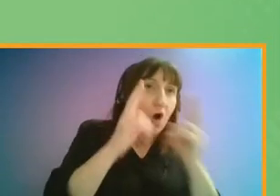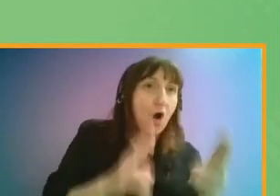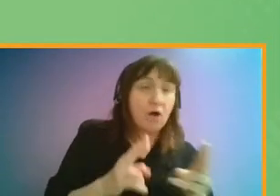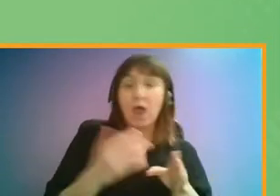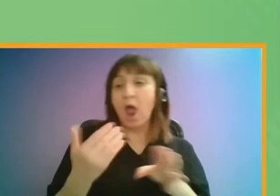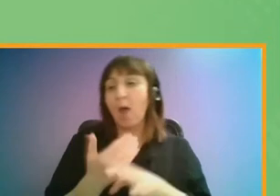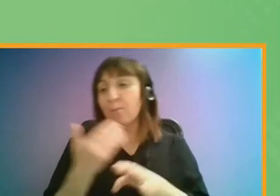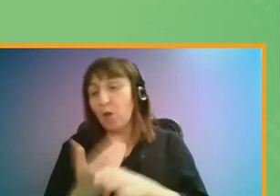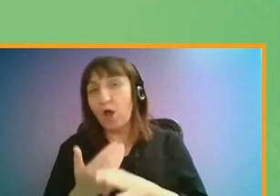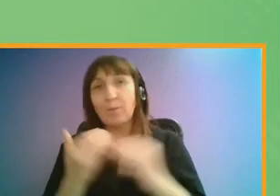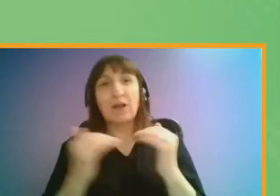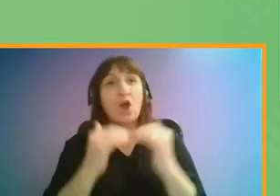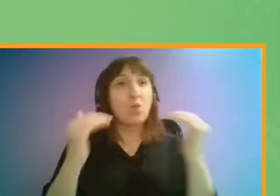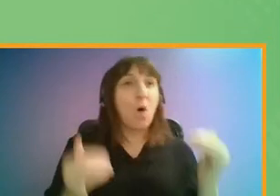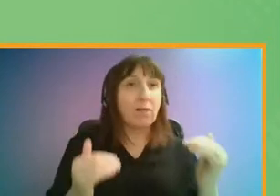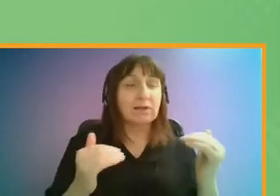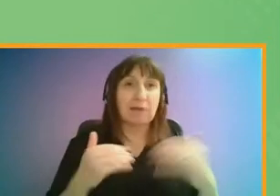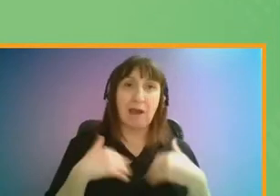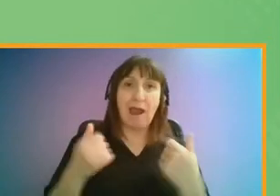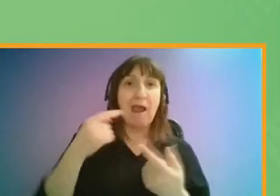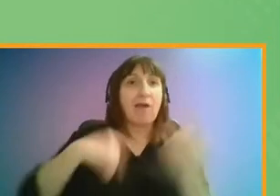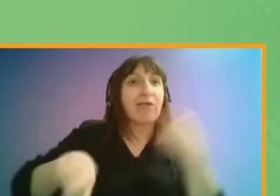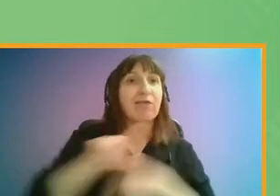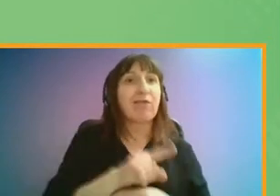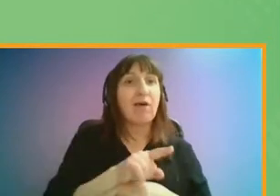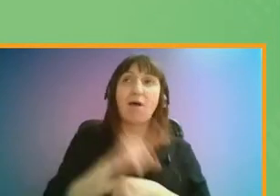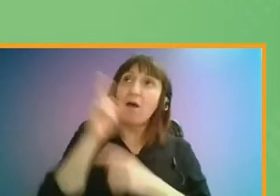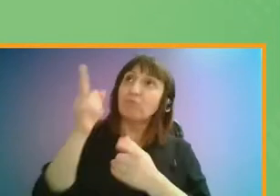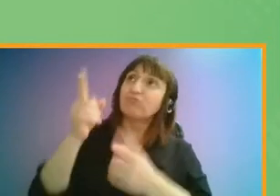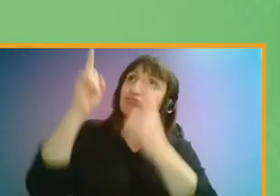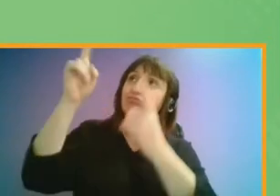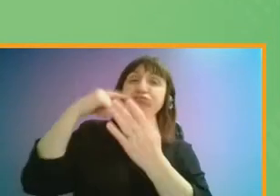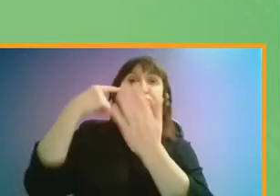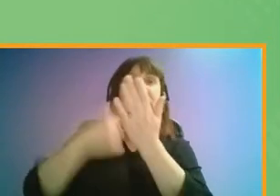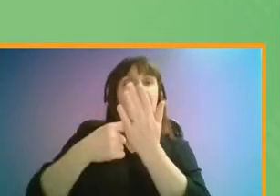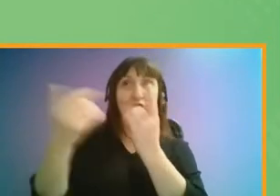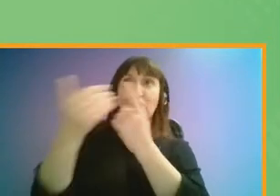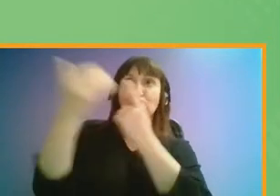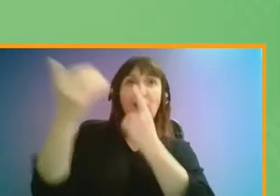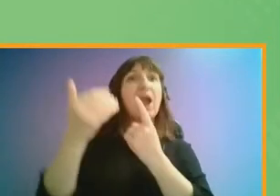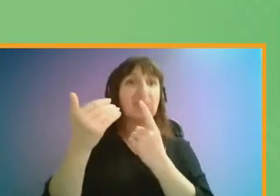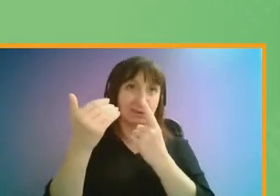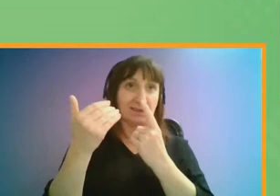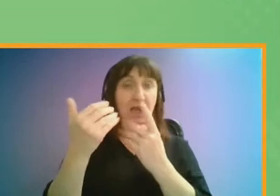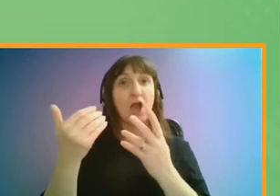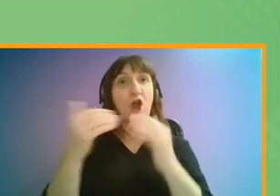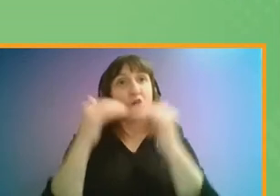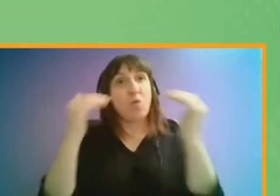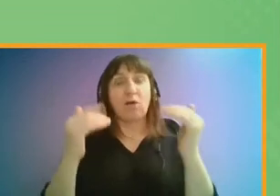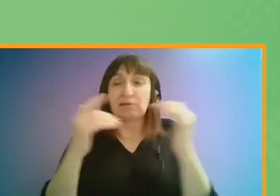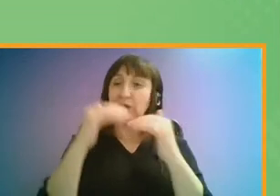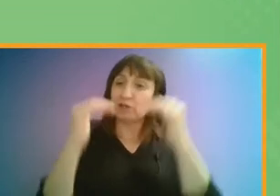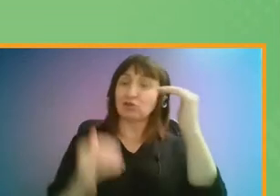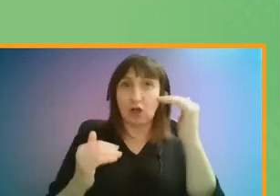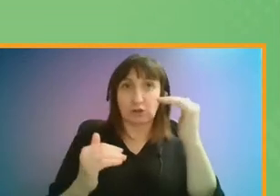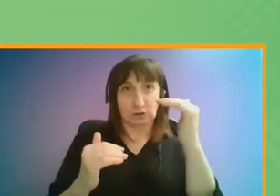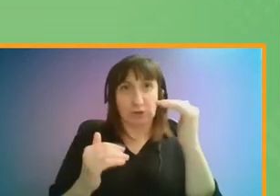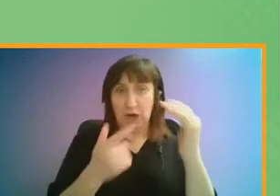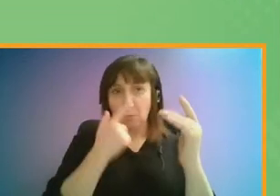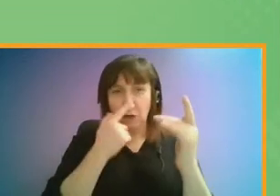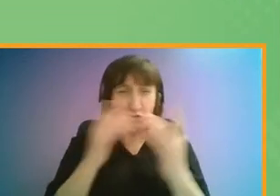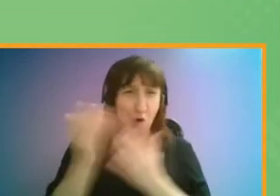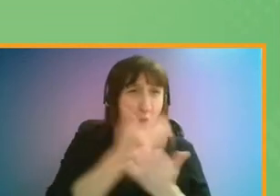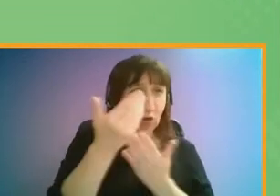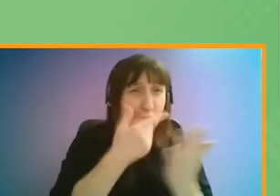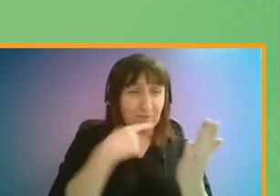equality and health. Across the board, the need to recognise and address inequality and injustice is being recognised. This came out strongly in nearly all the